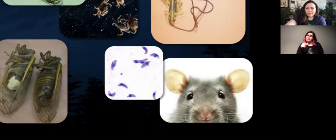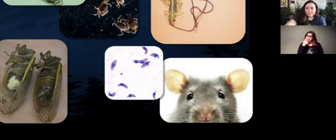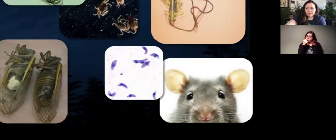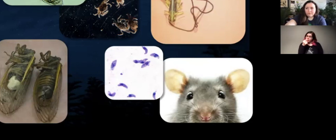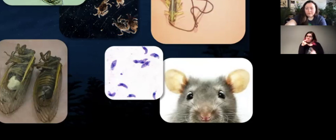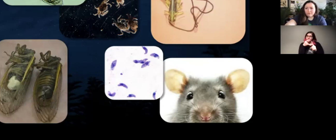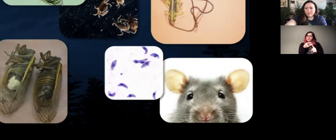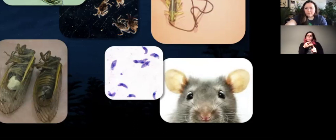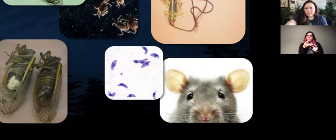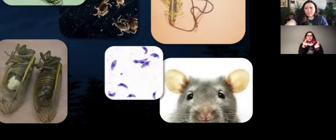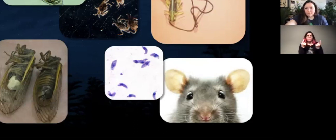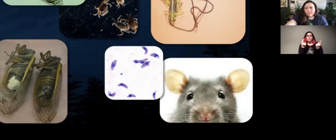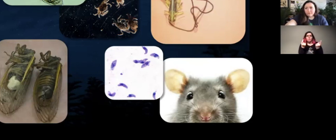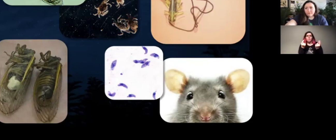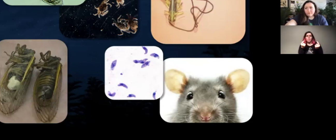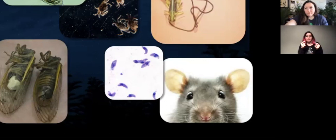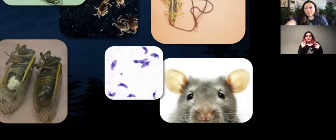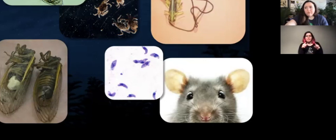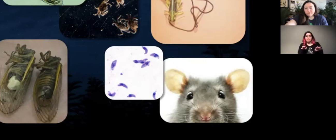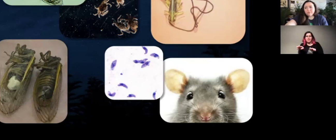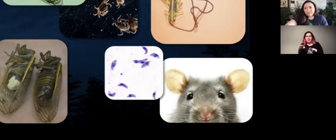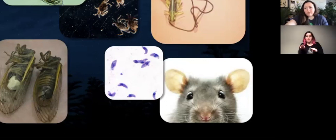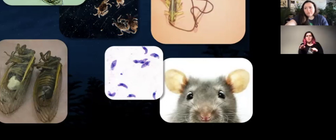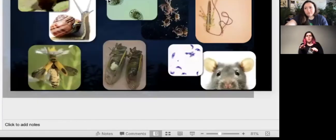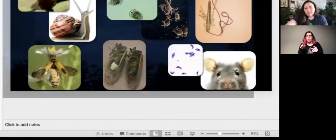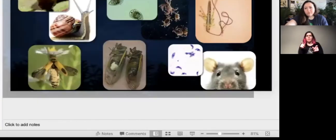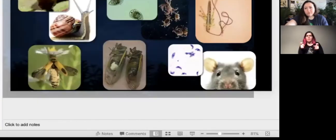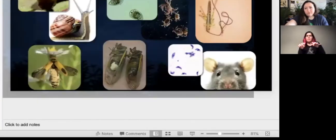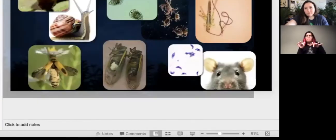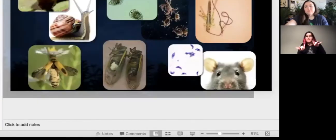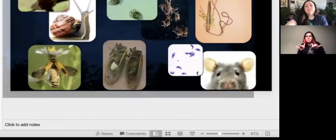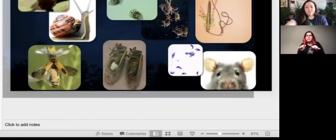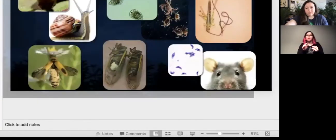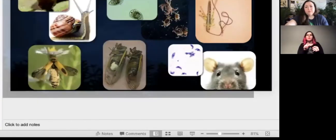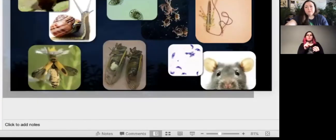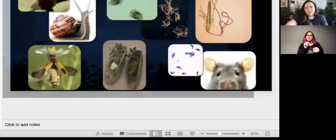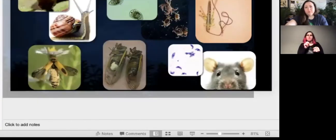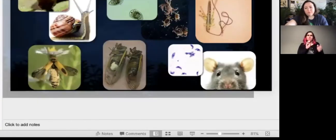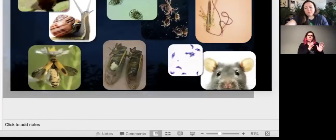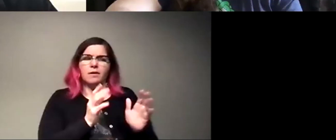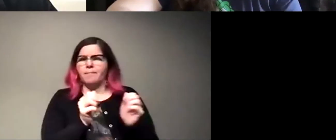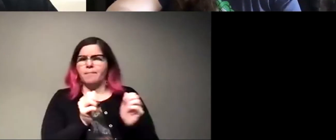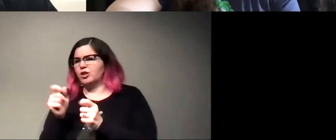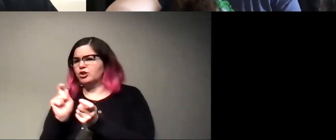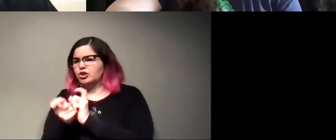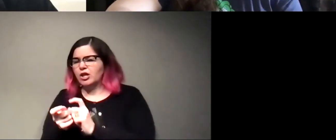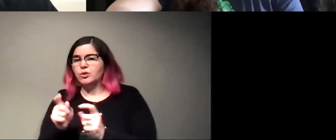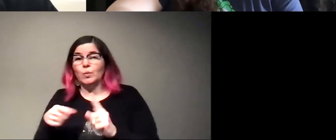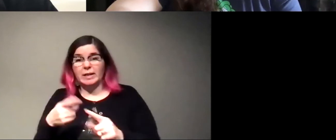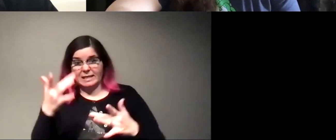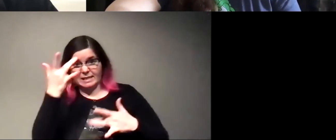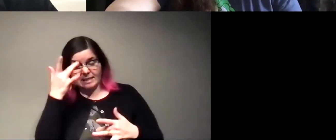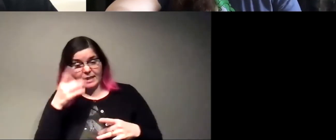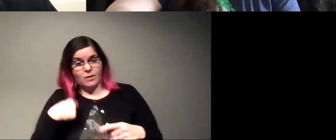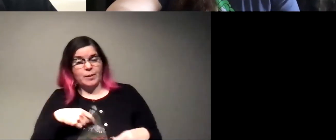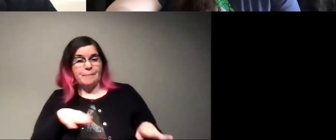you know, what is like a behavioral manipulation versus what's a behavioral change? Because when, when we get sick, we kind of all act differently, don't